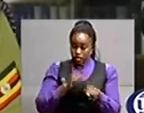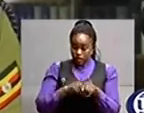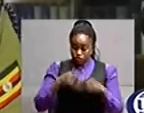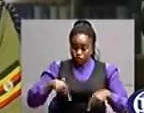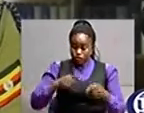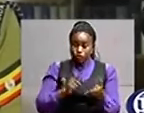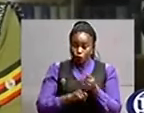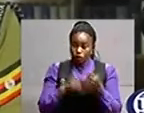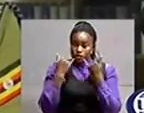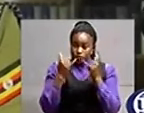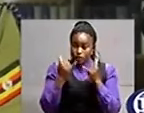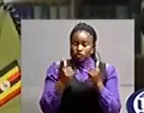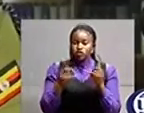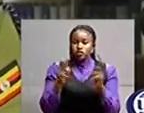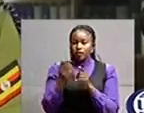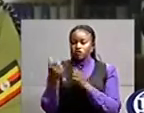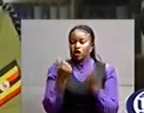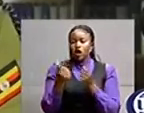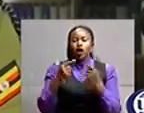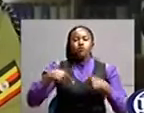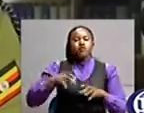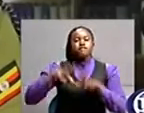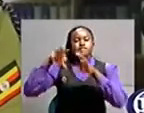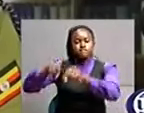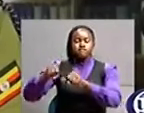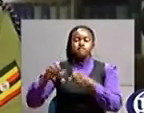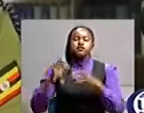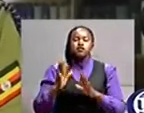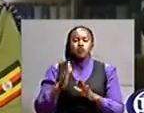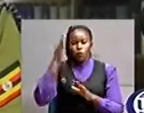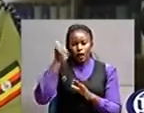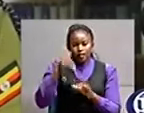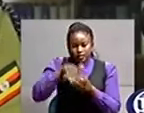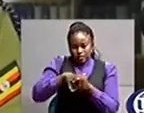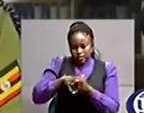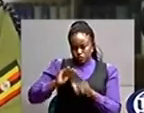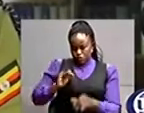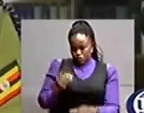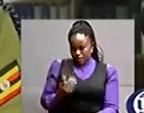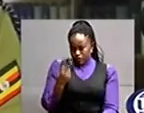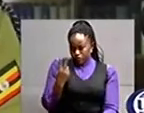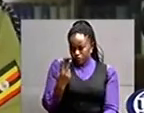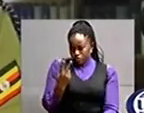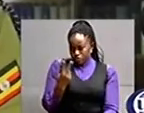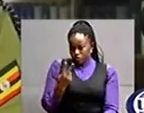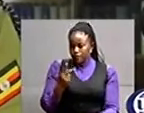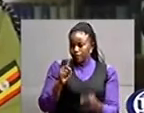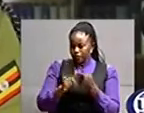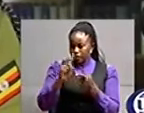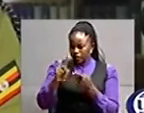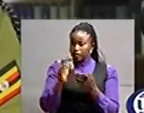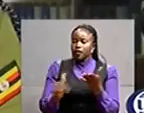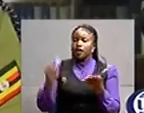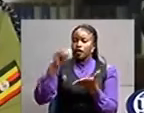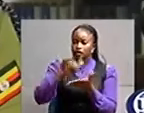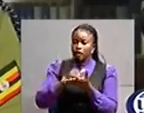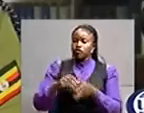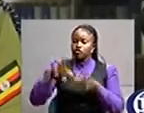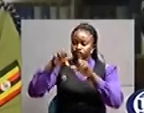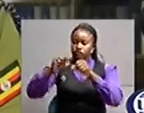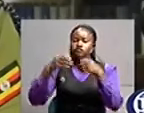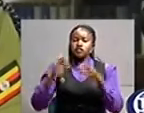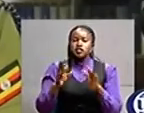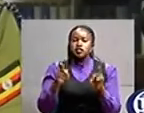we were able to intercept the vehicle that was carrying these ladies at enter the airport and were able to arrest